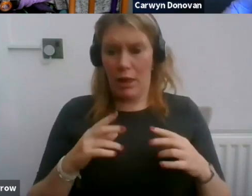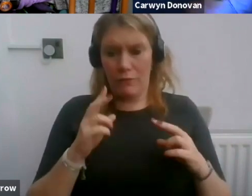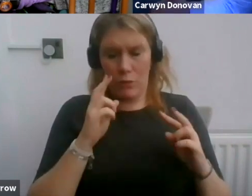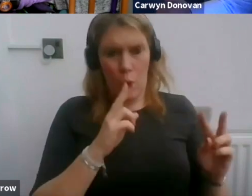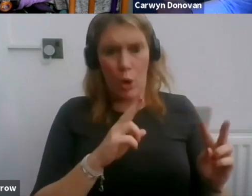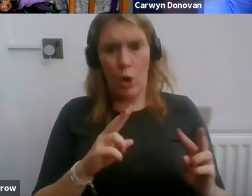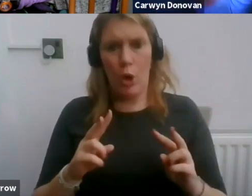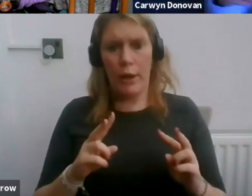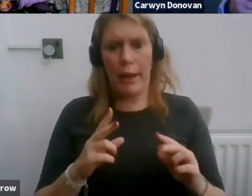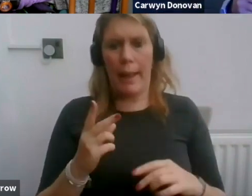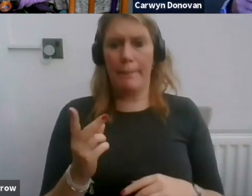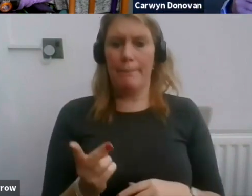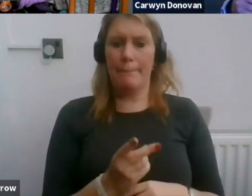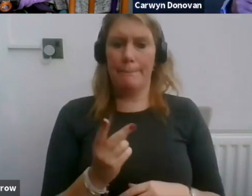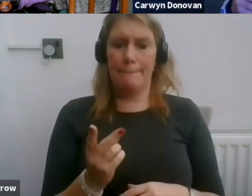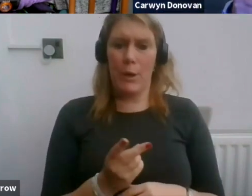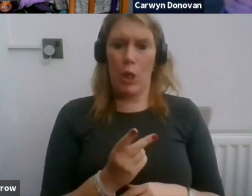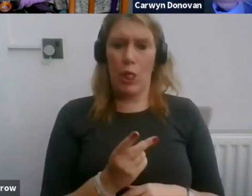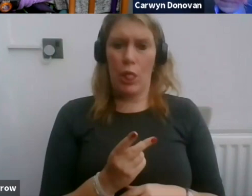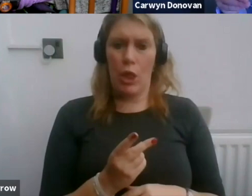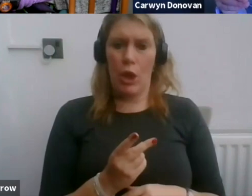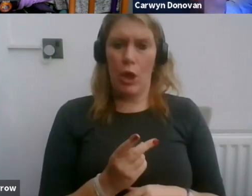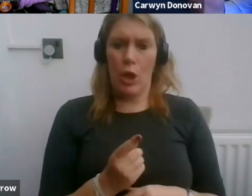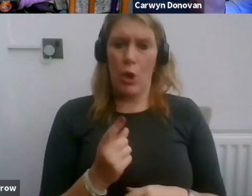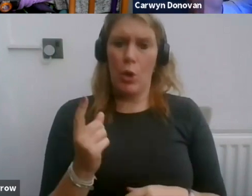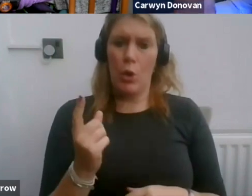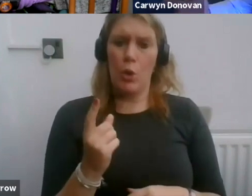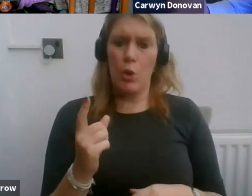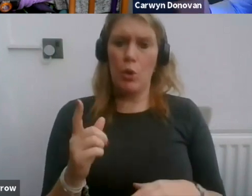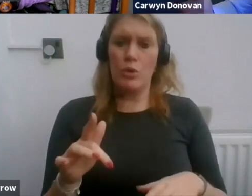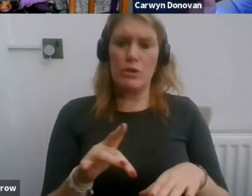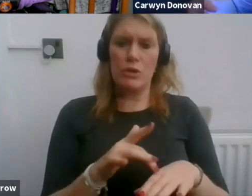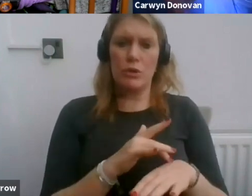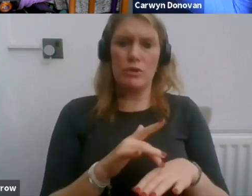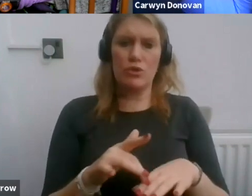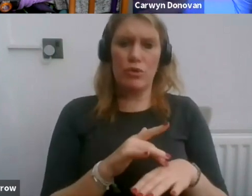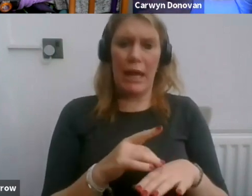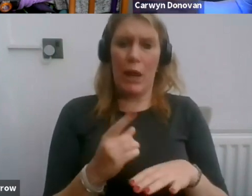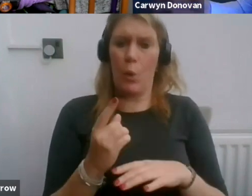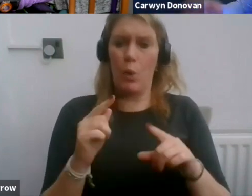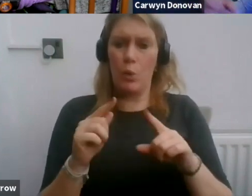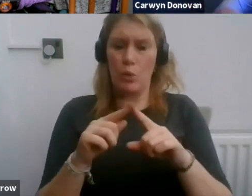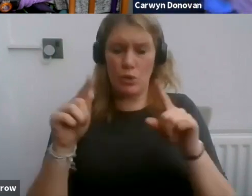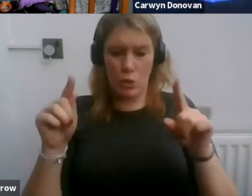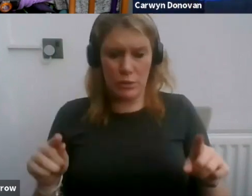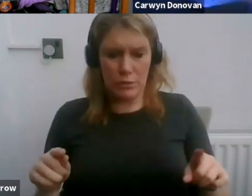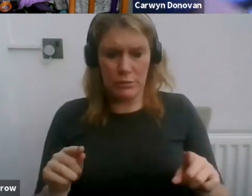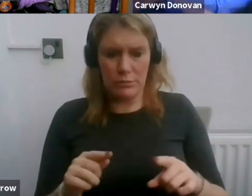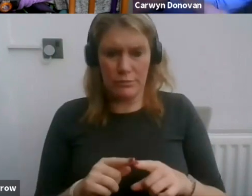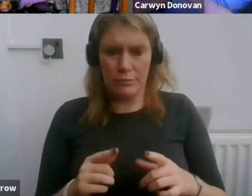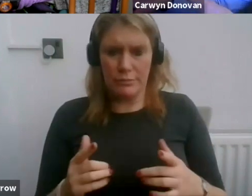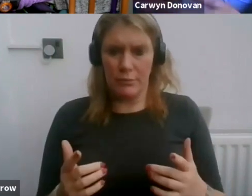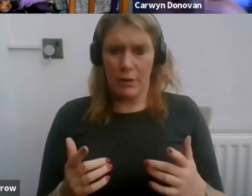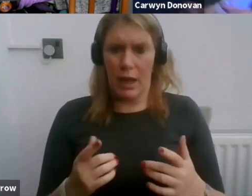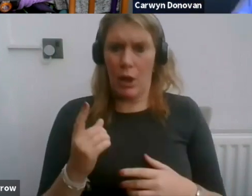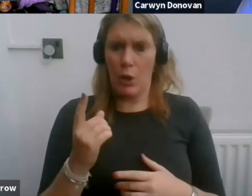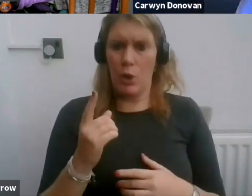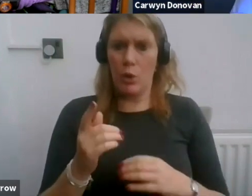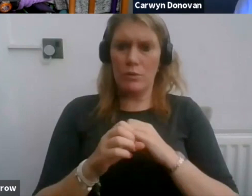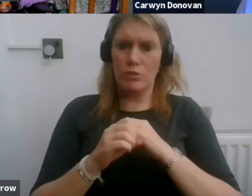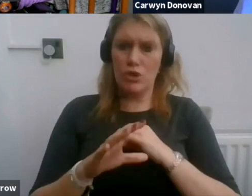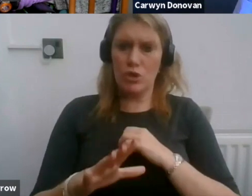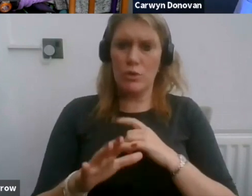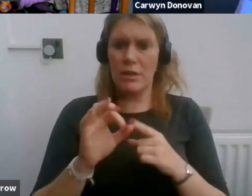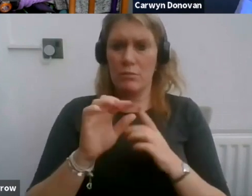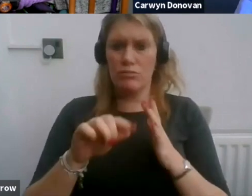well, who is on screen or on stage, and potentially who is putting the work into producing the programme